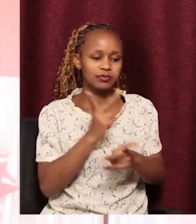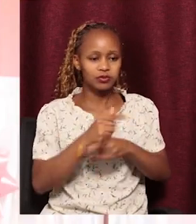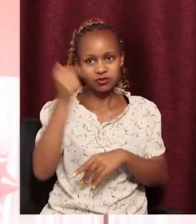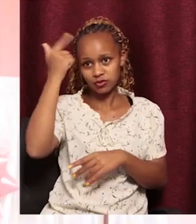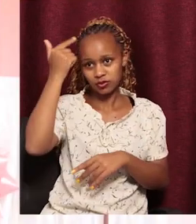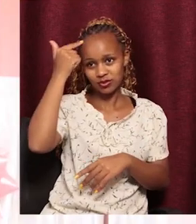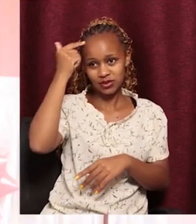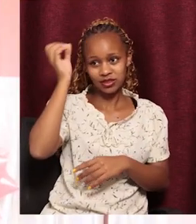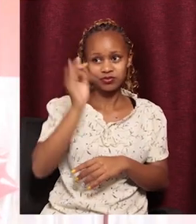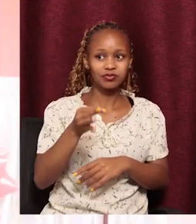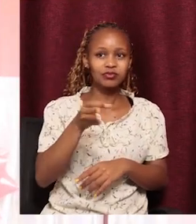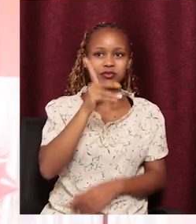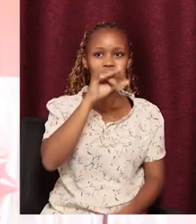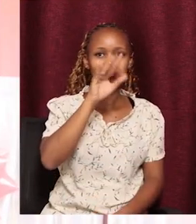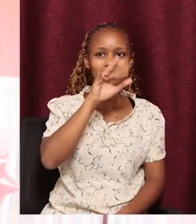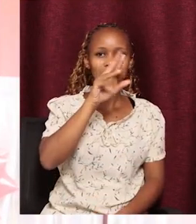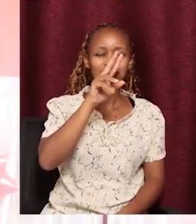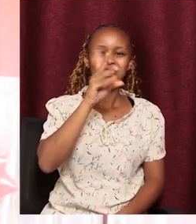thought of the divine,